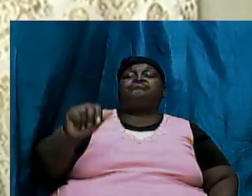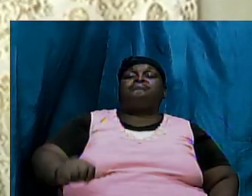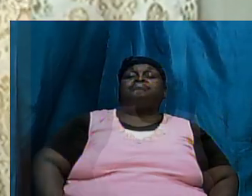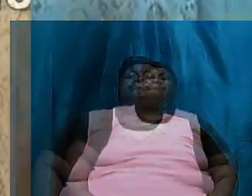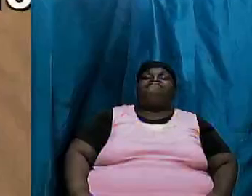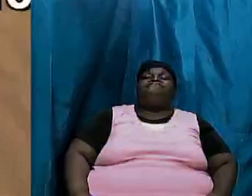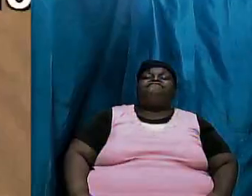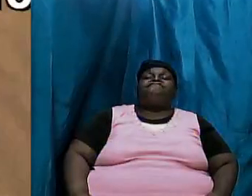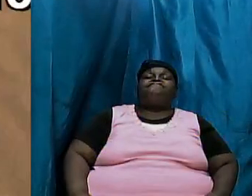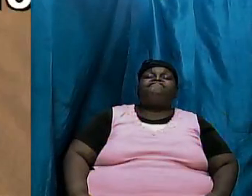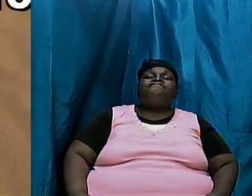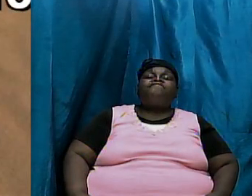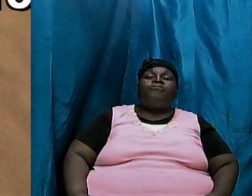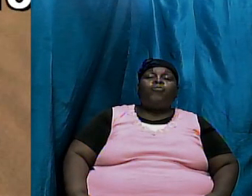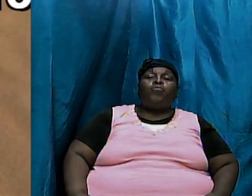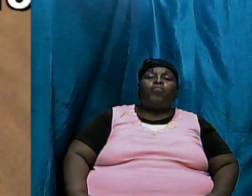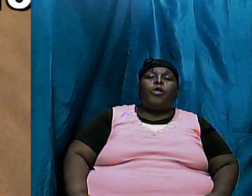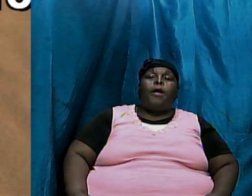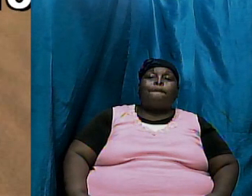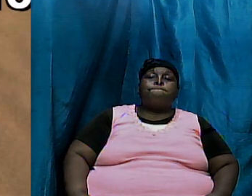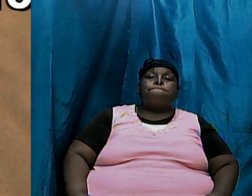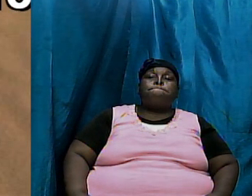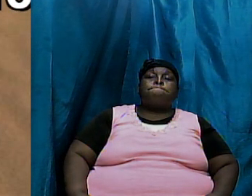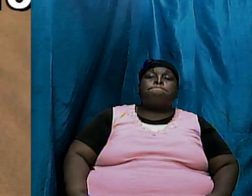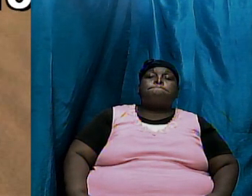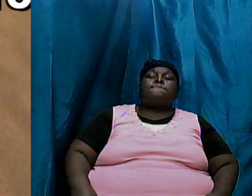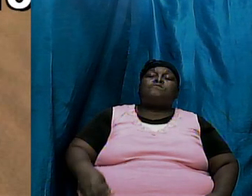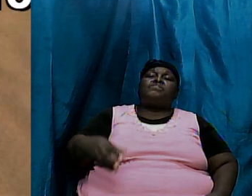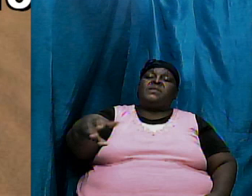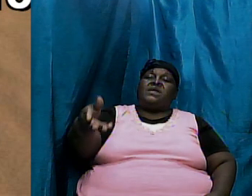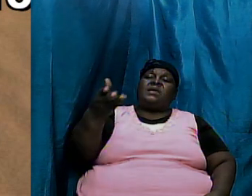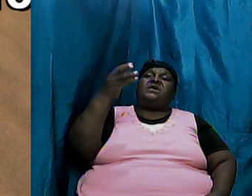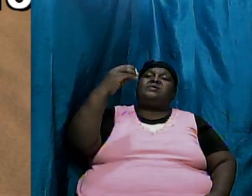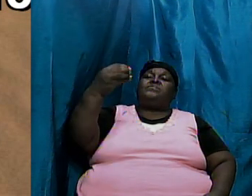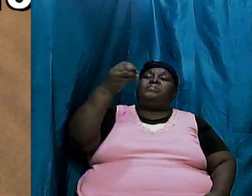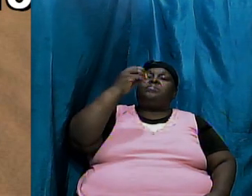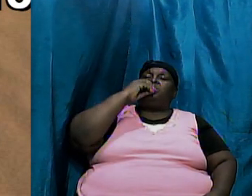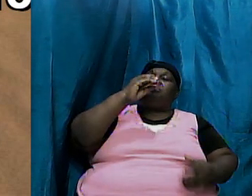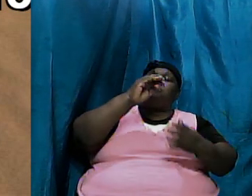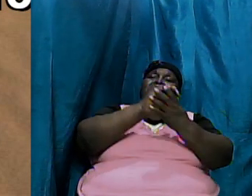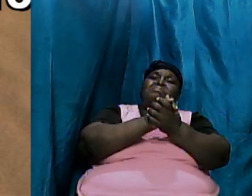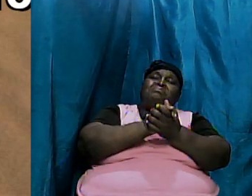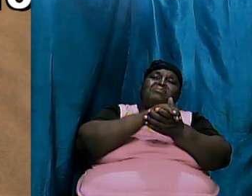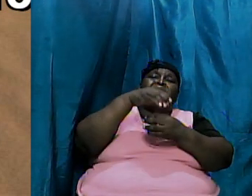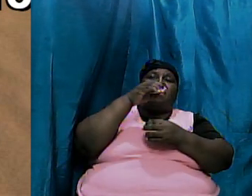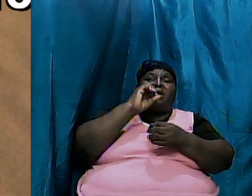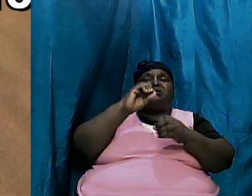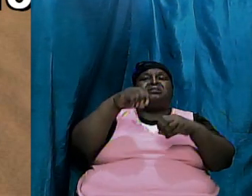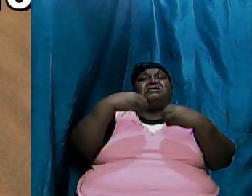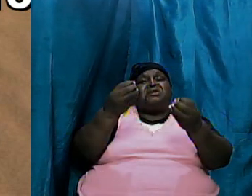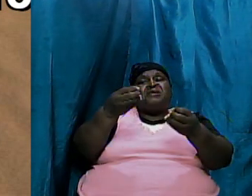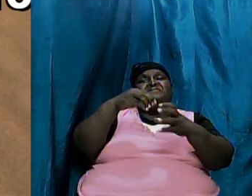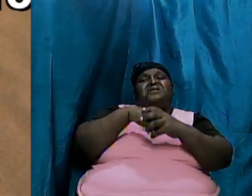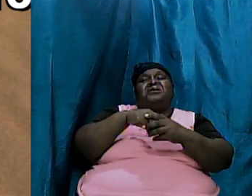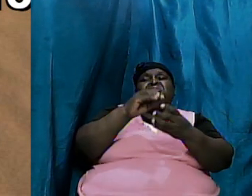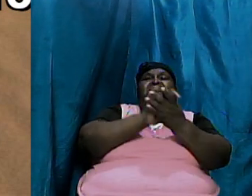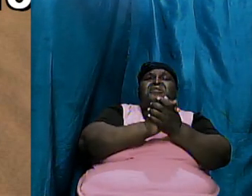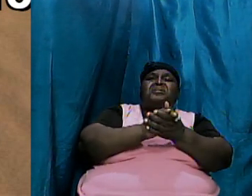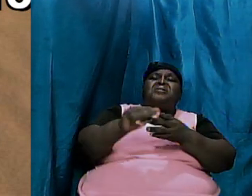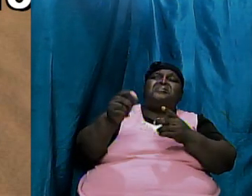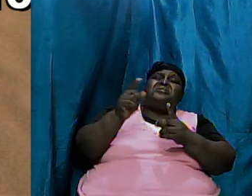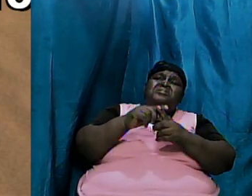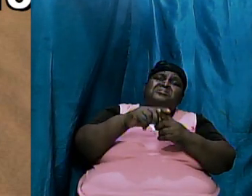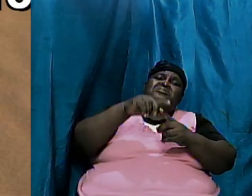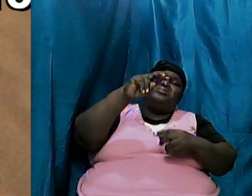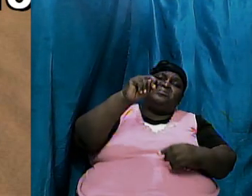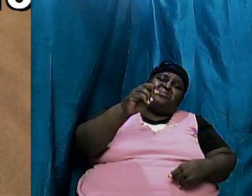as we go through let us read on they did eat they drank their married wives they were given in marriage until the